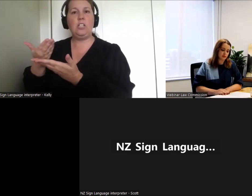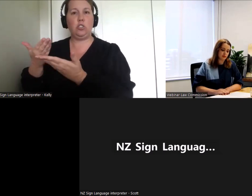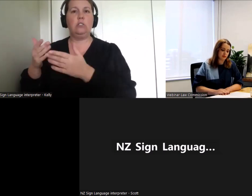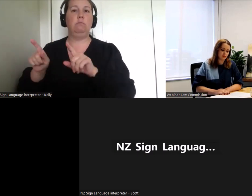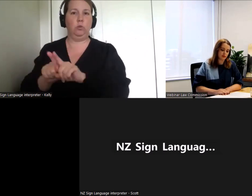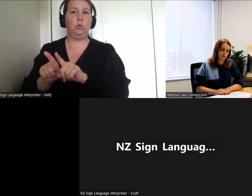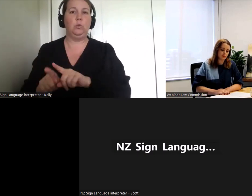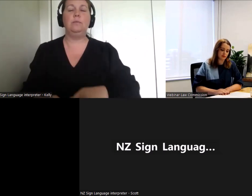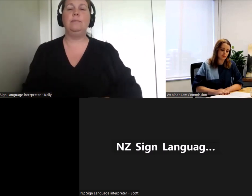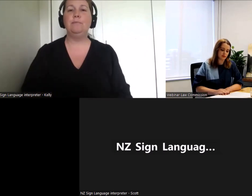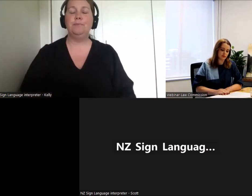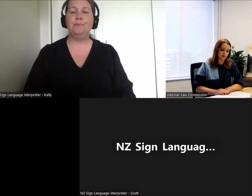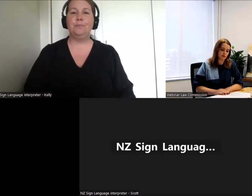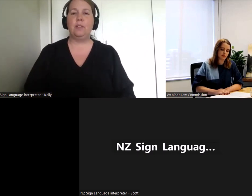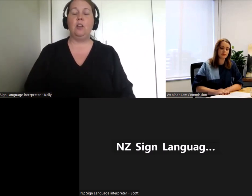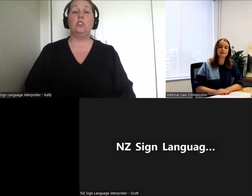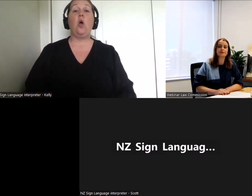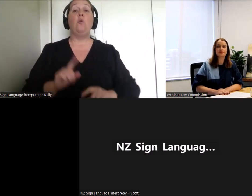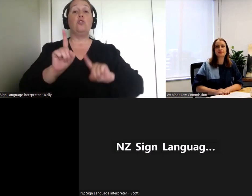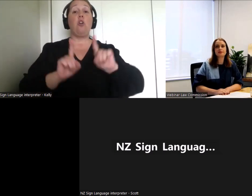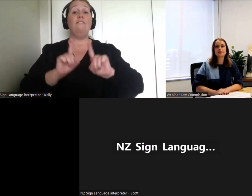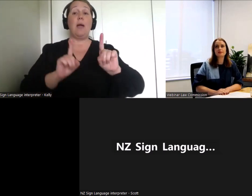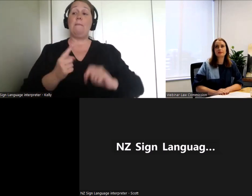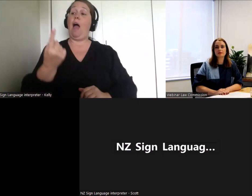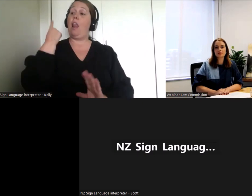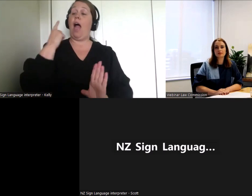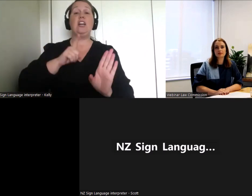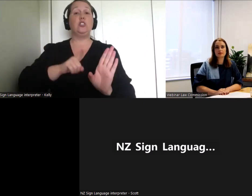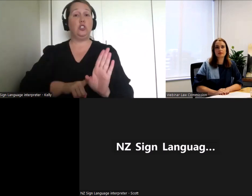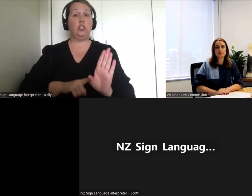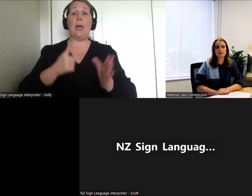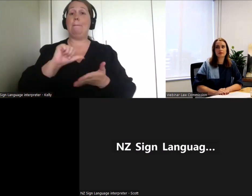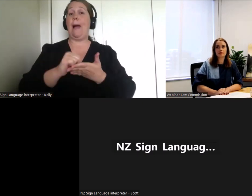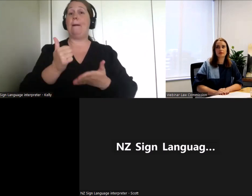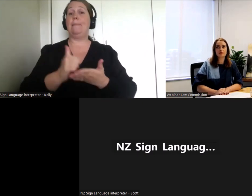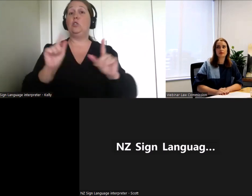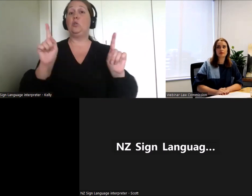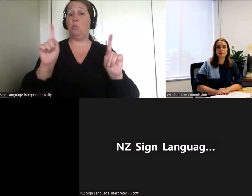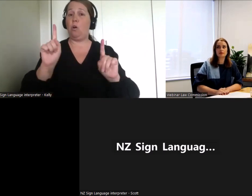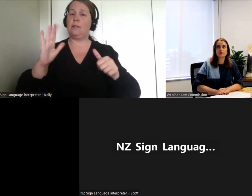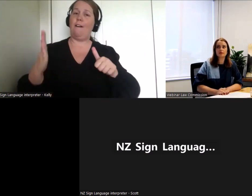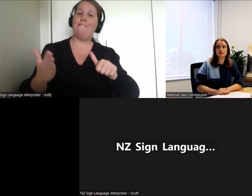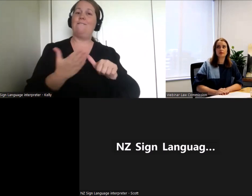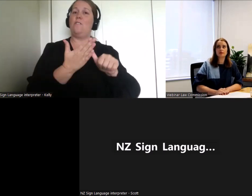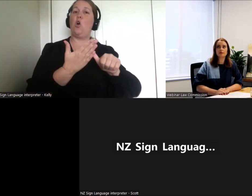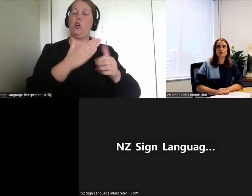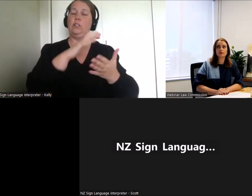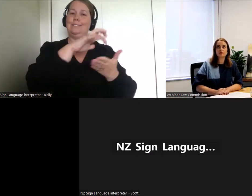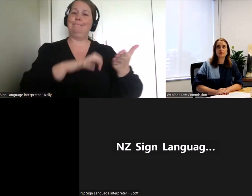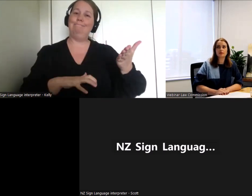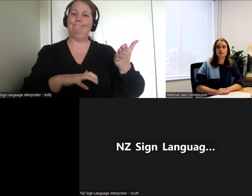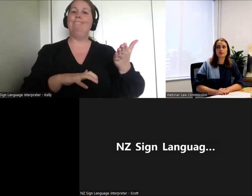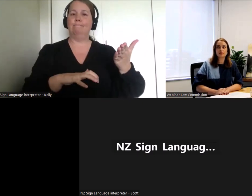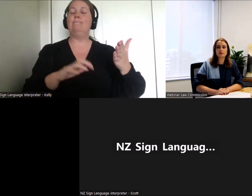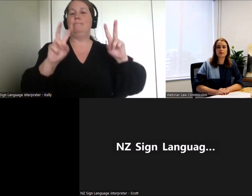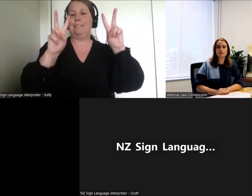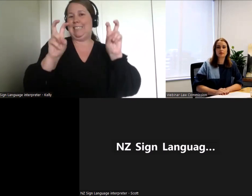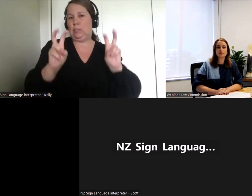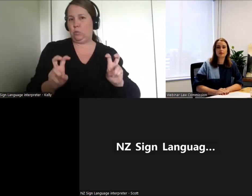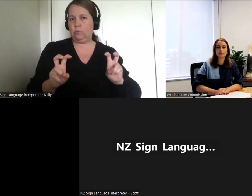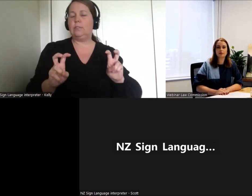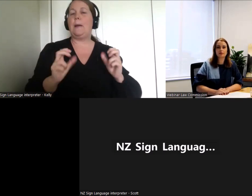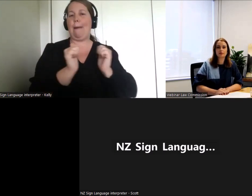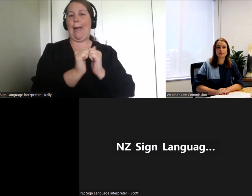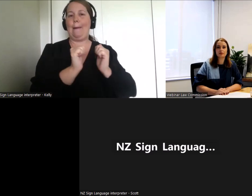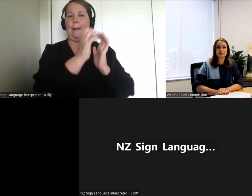In November, the end of November last year, we published our preliminary issues paper. And that